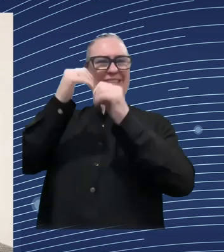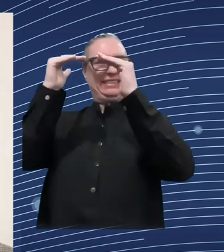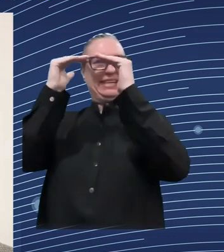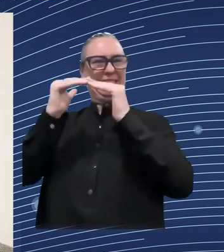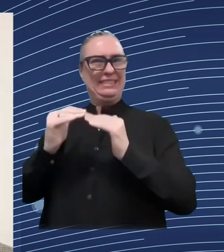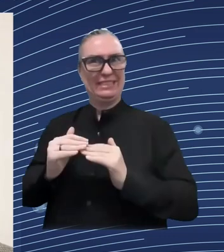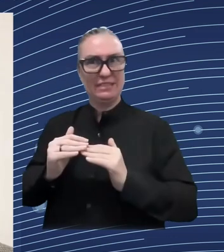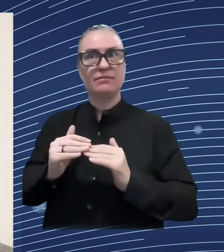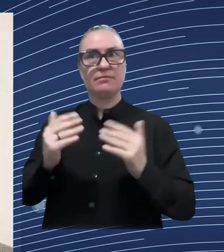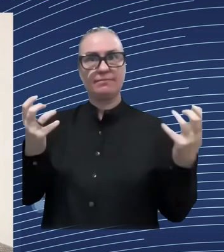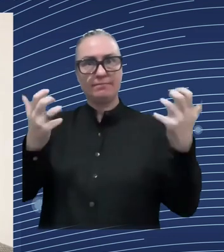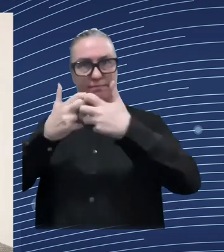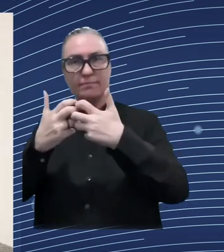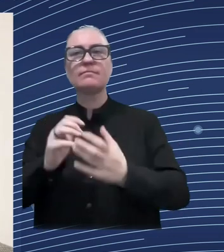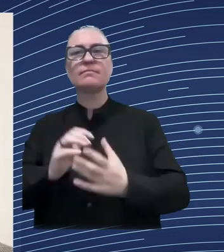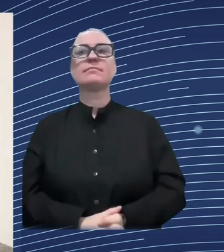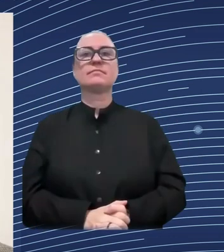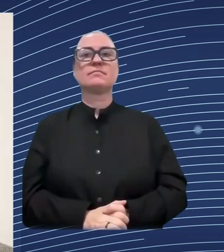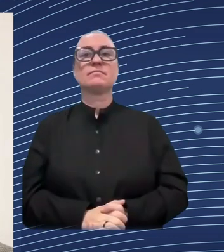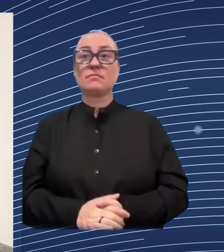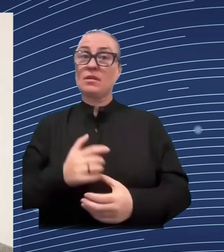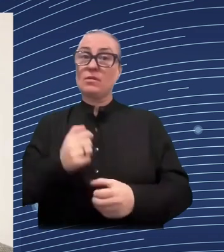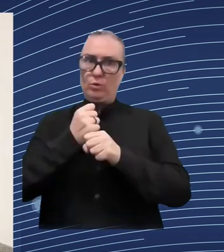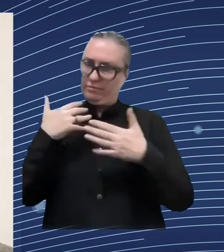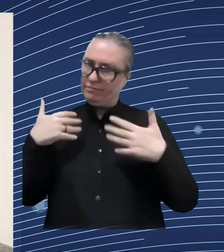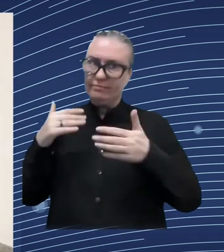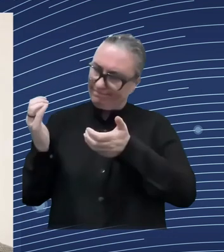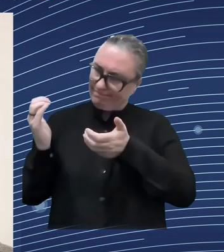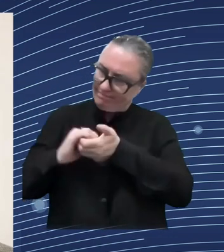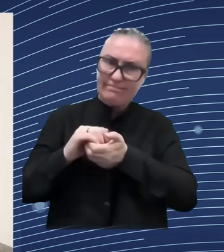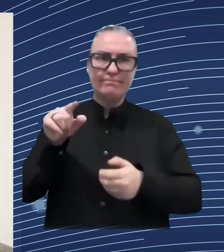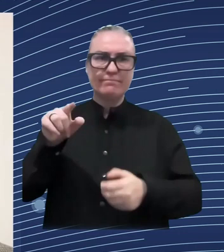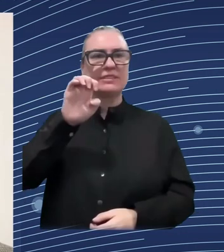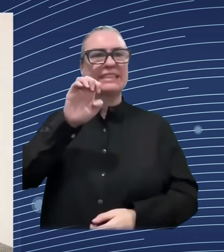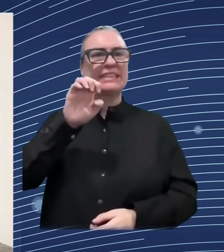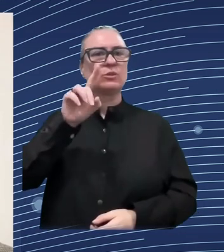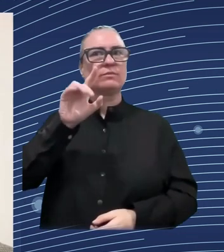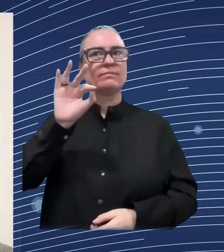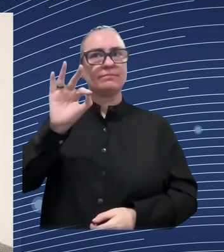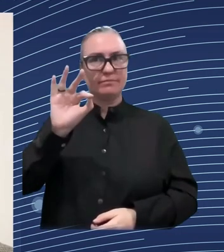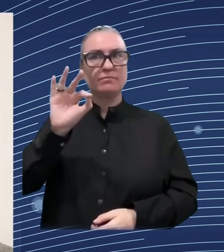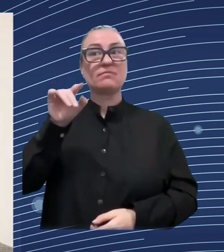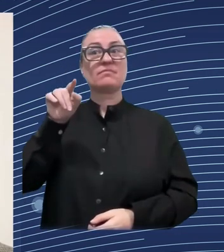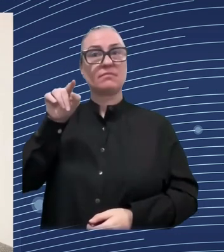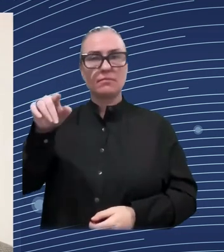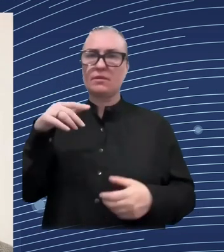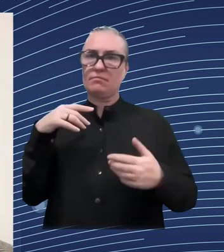of economy on um how to um improve the labor market improve the um the jobs brokerage system